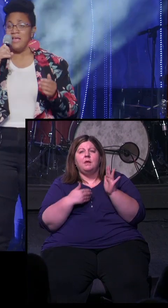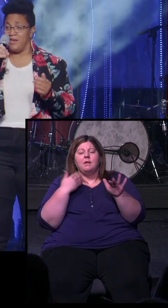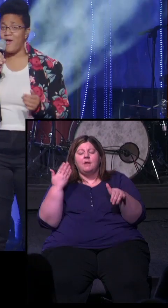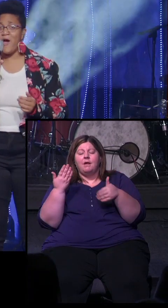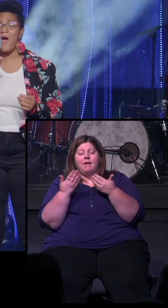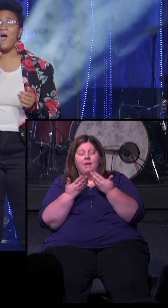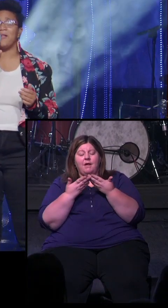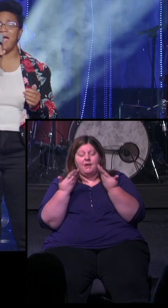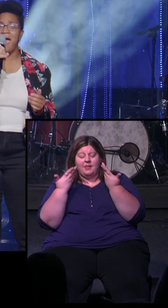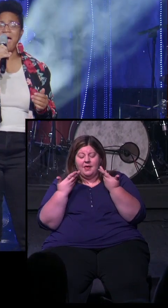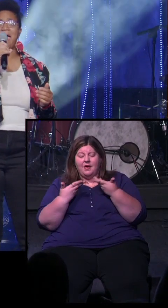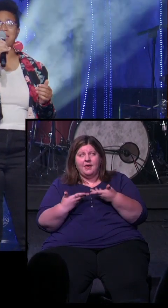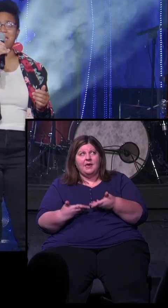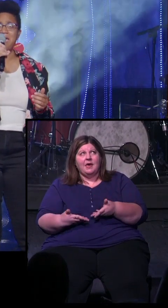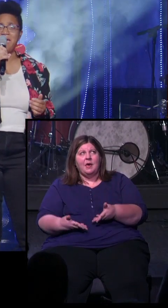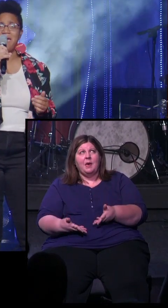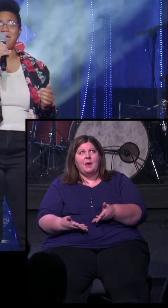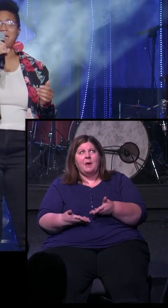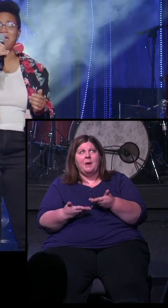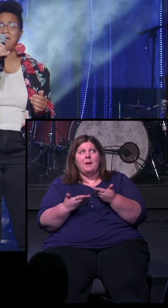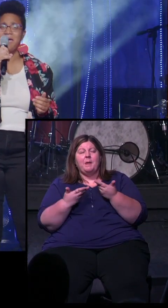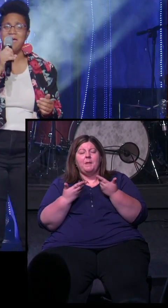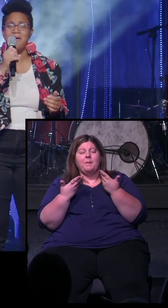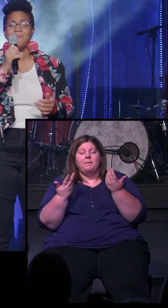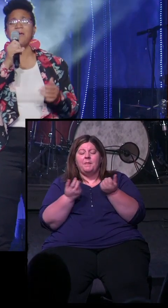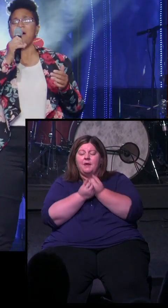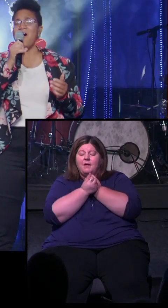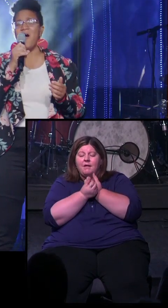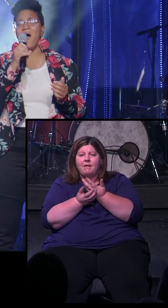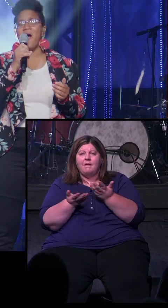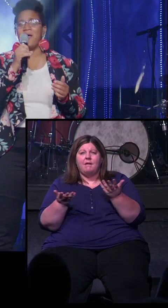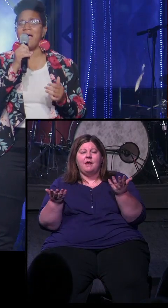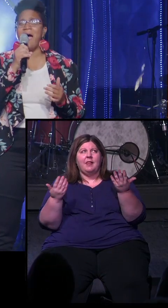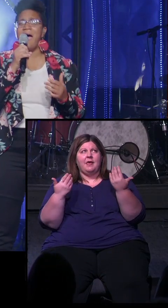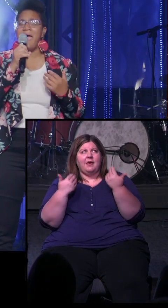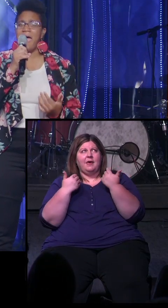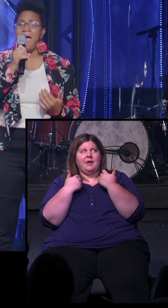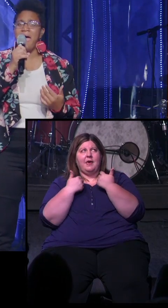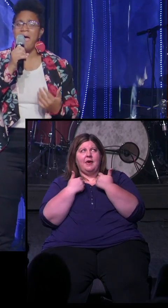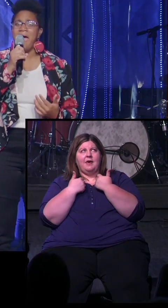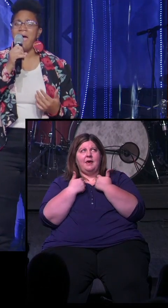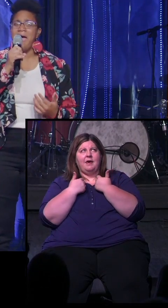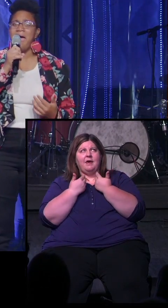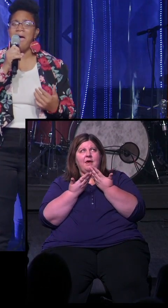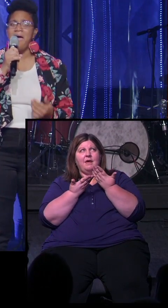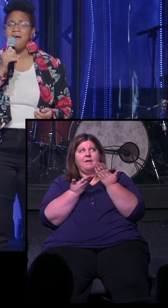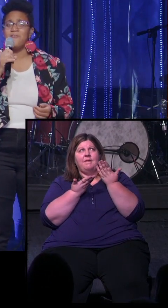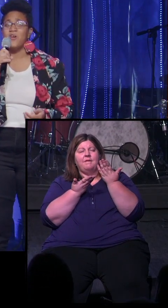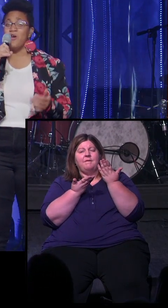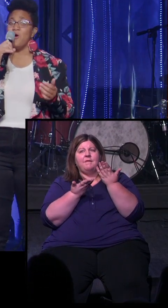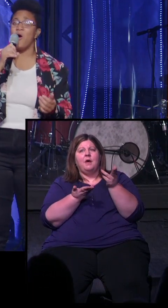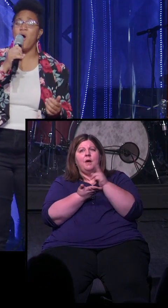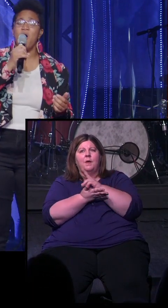All I am, all I am, and